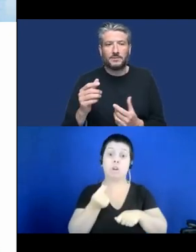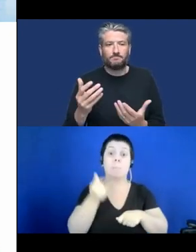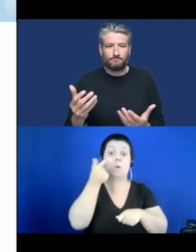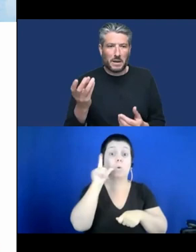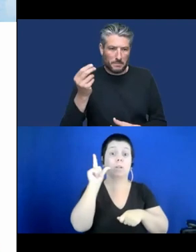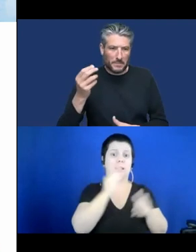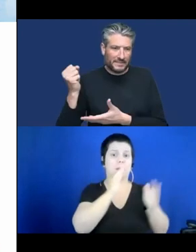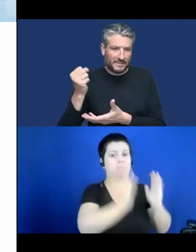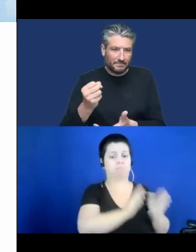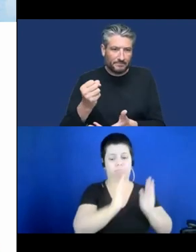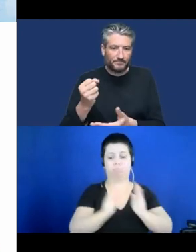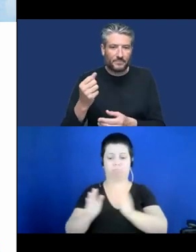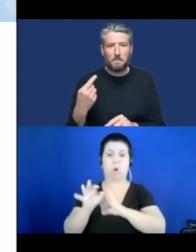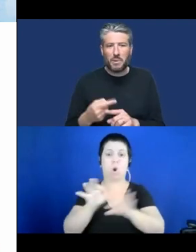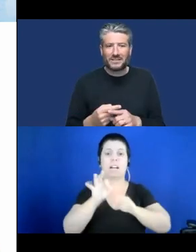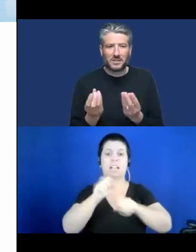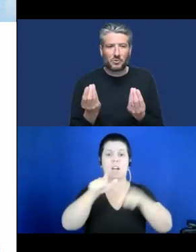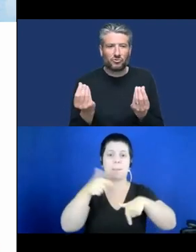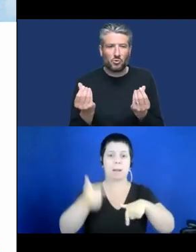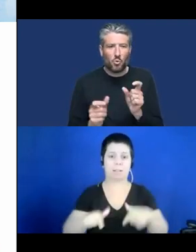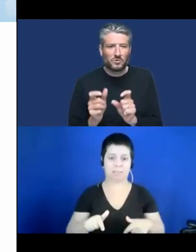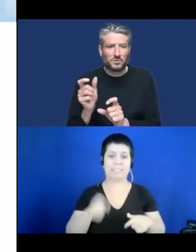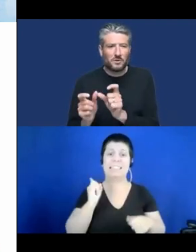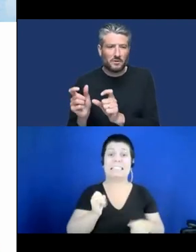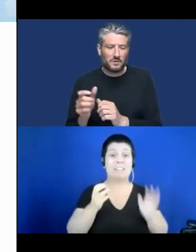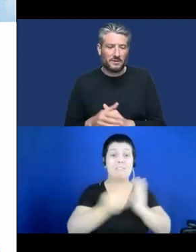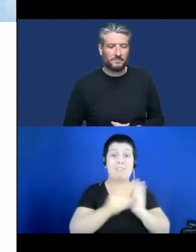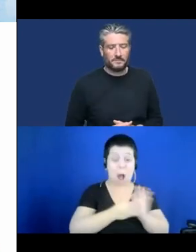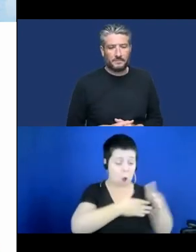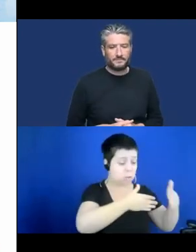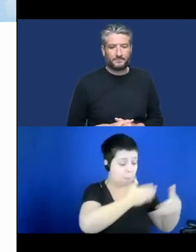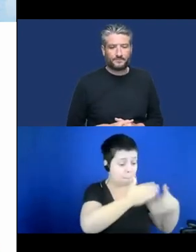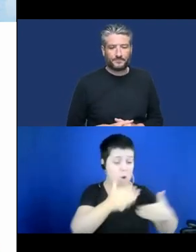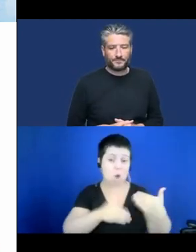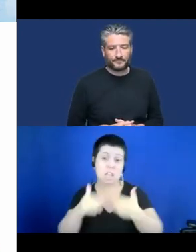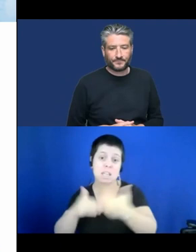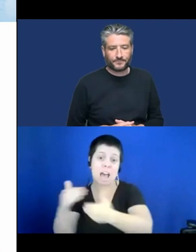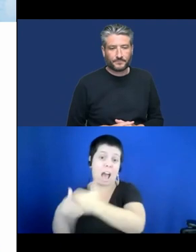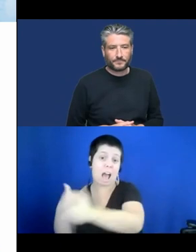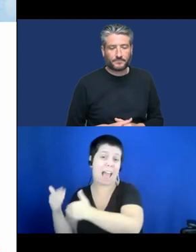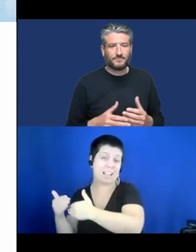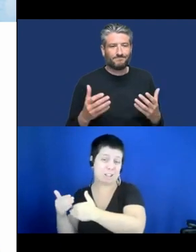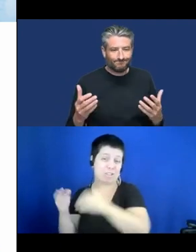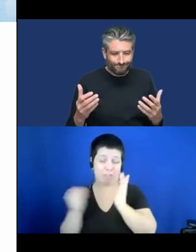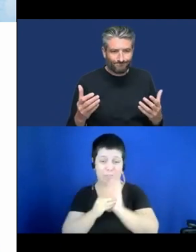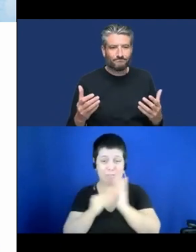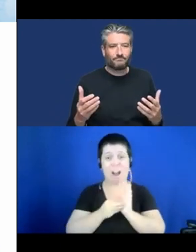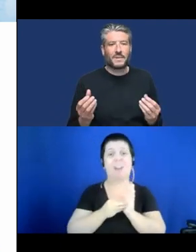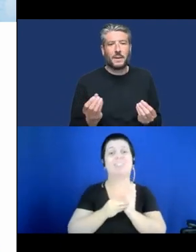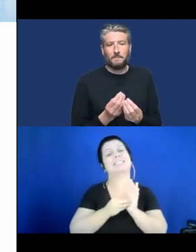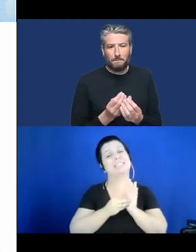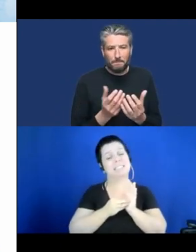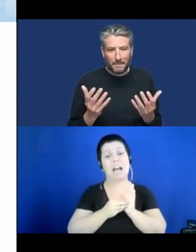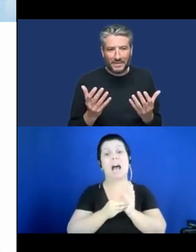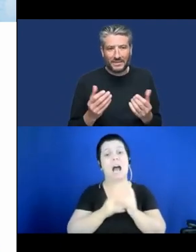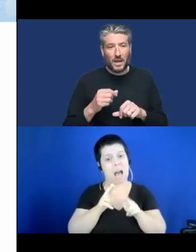a lack of functional work processes actually stops a lot of new products